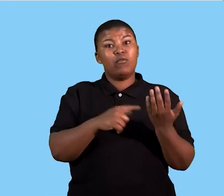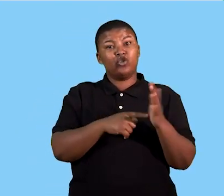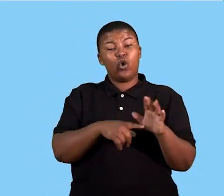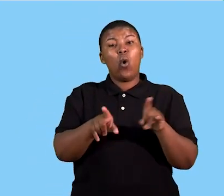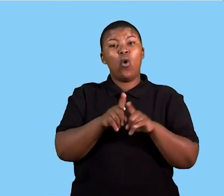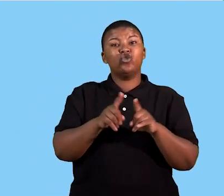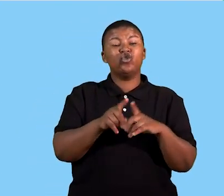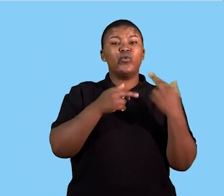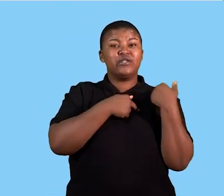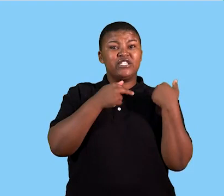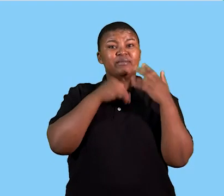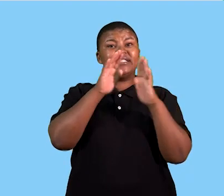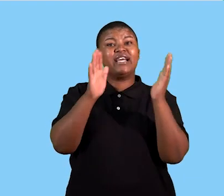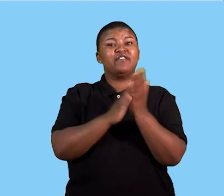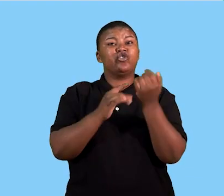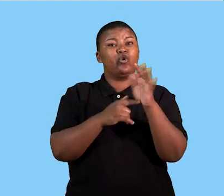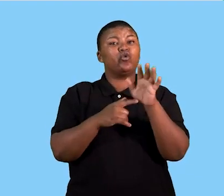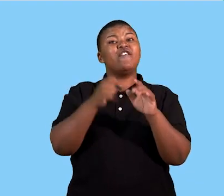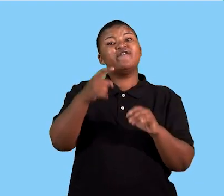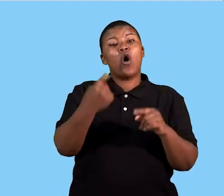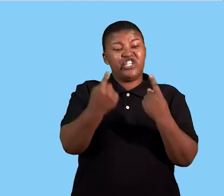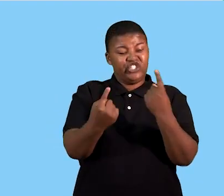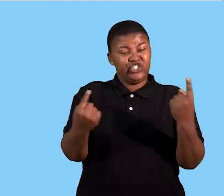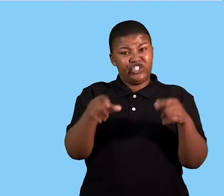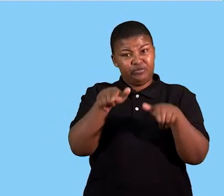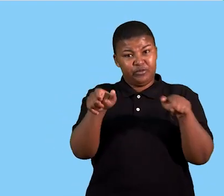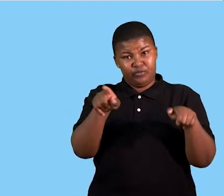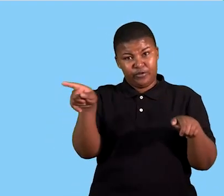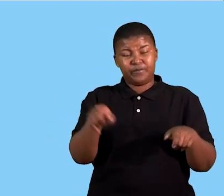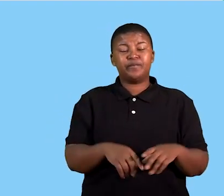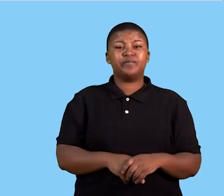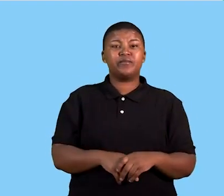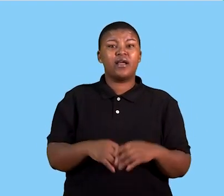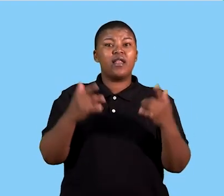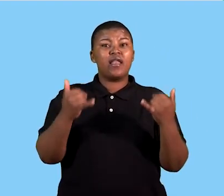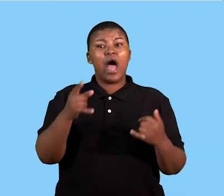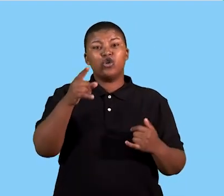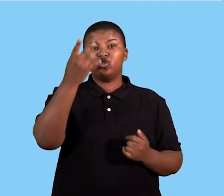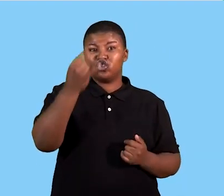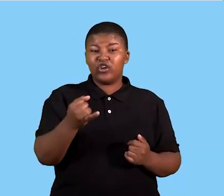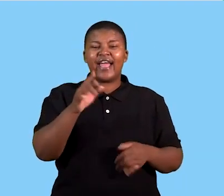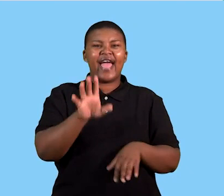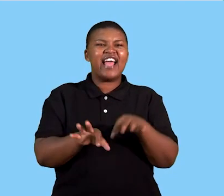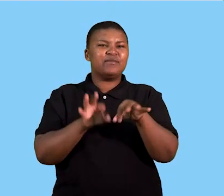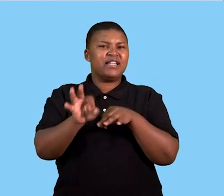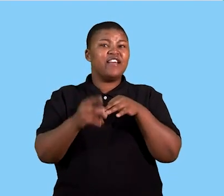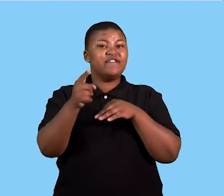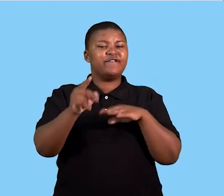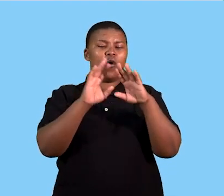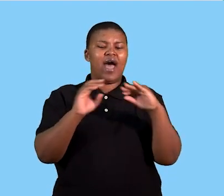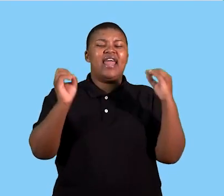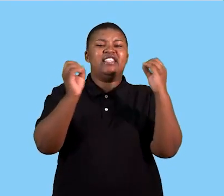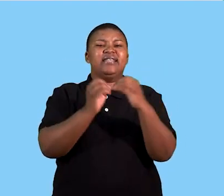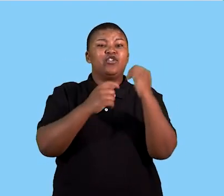it will also show the responsibilities and tasks of each of these people. So when we look at the definition